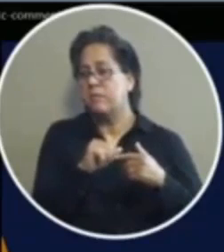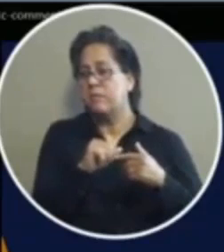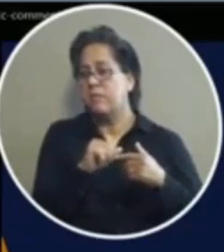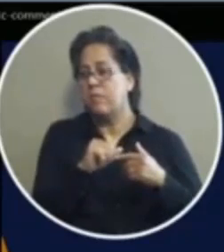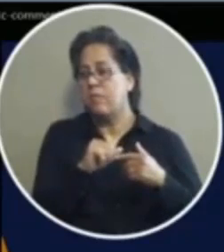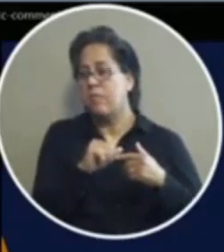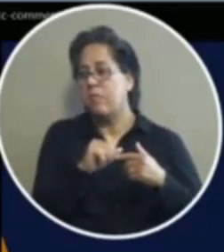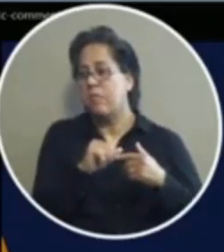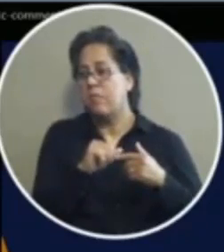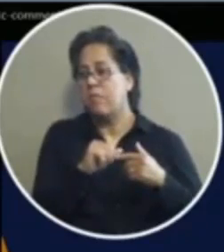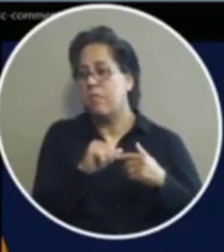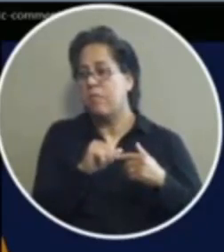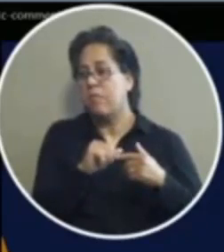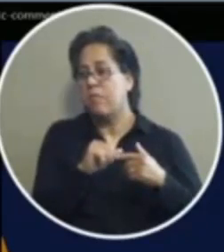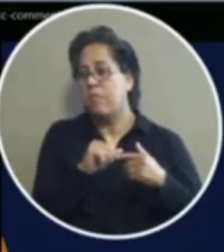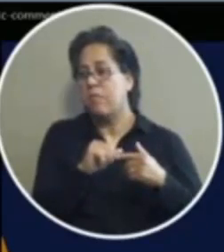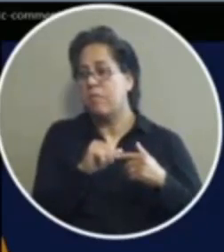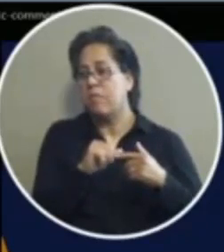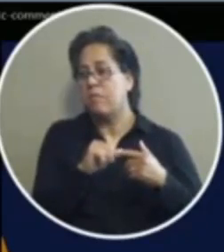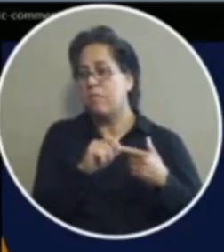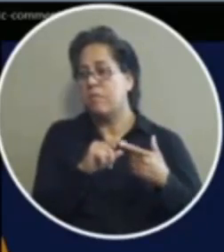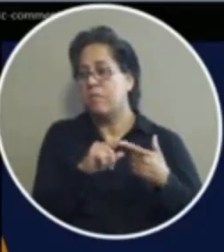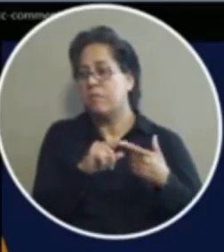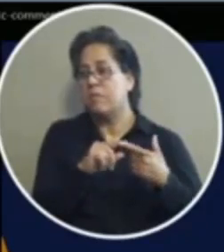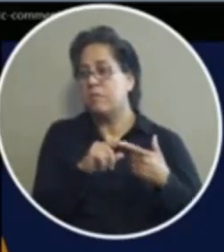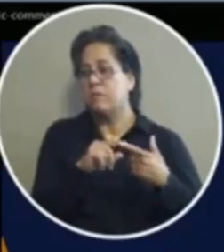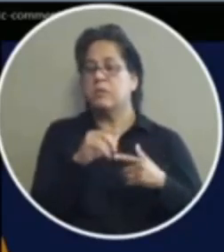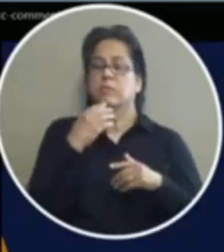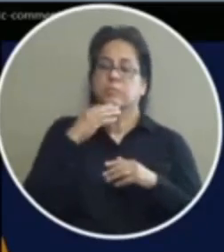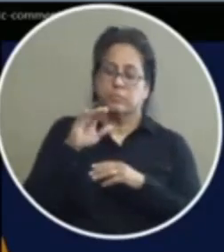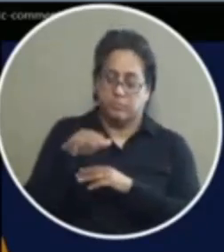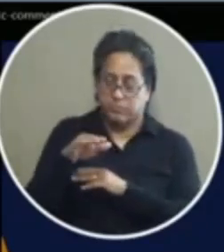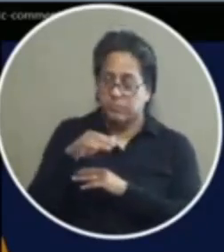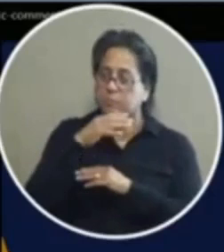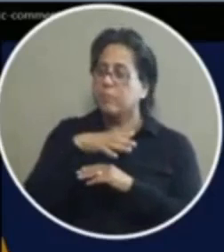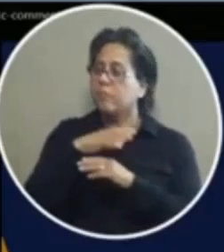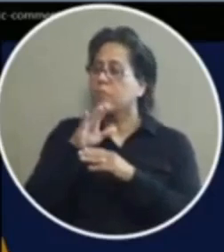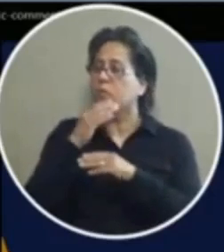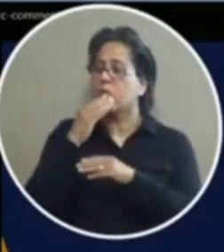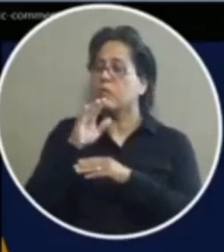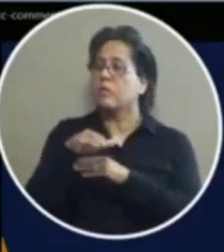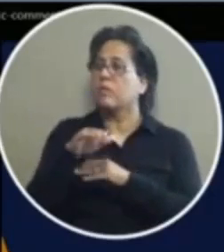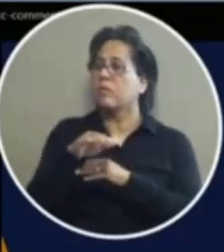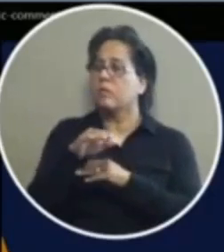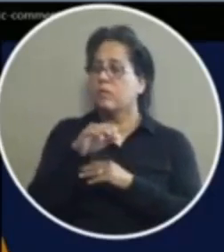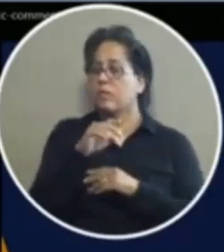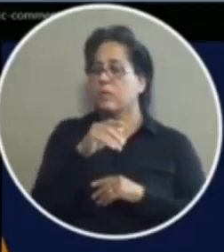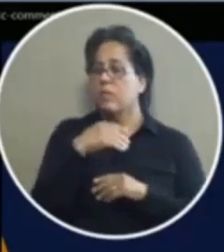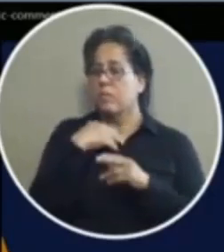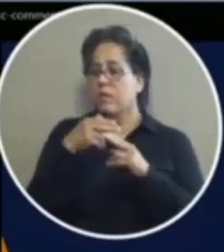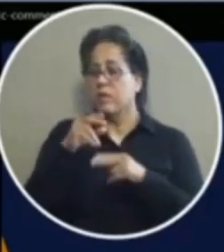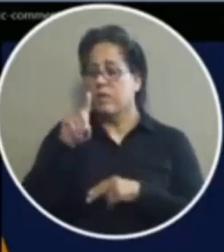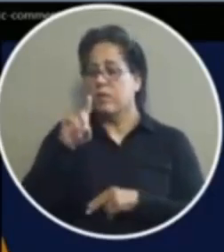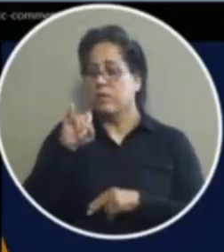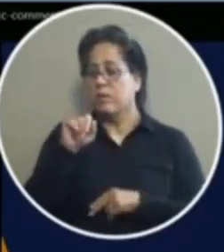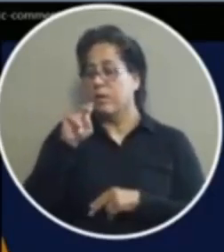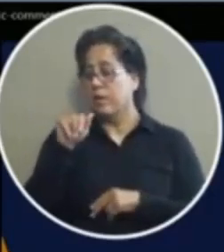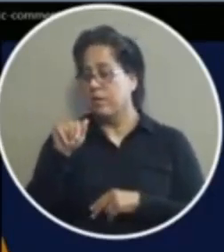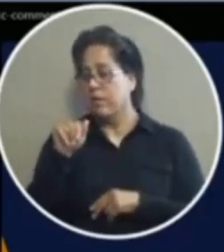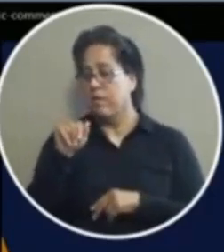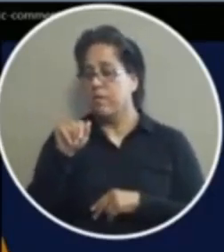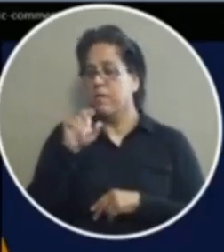good afternoon ma'am oh good afternoon good afternoon city council and mayor de marco my name is diana camarena